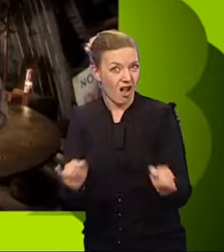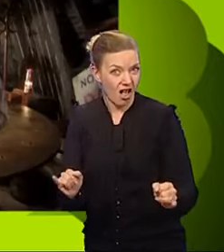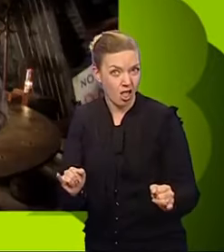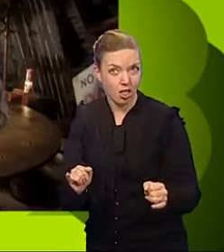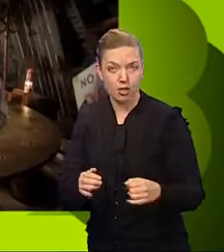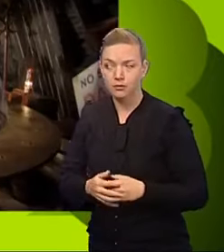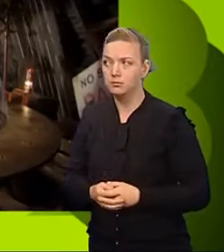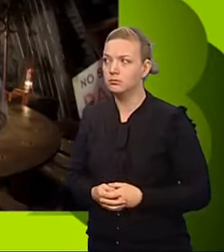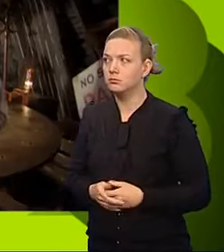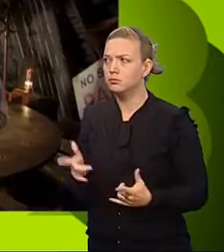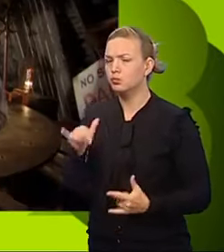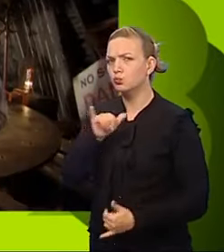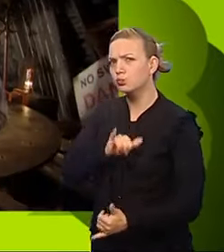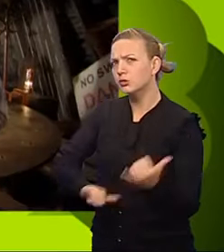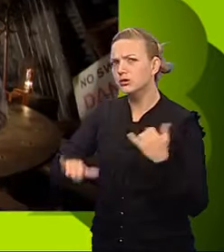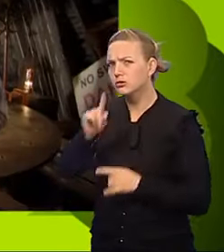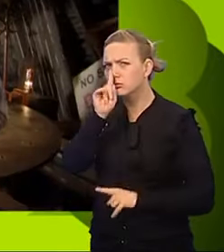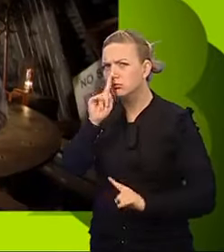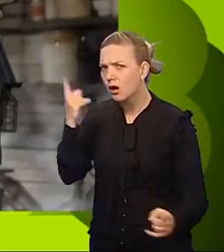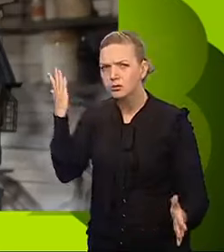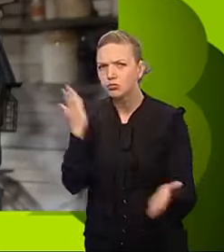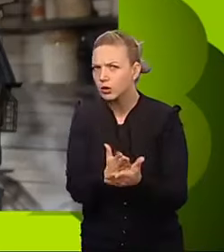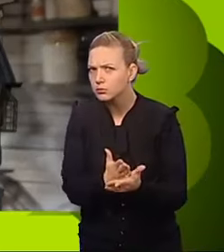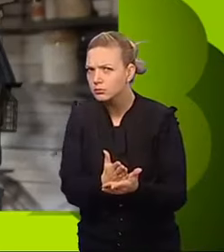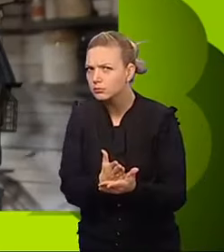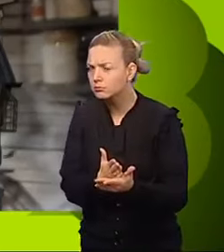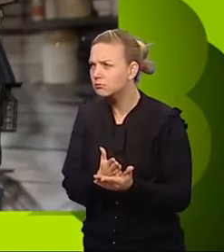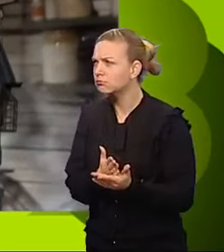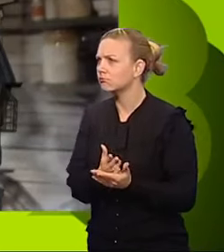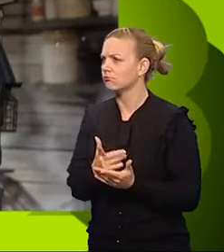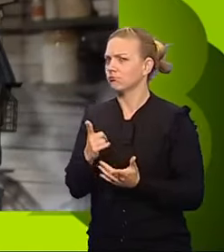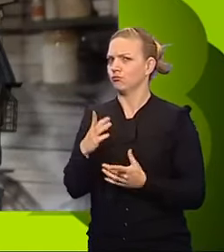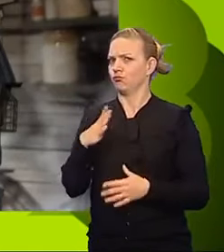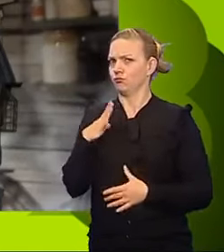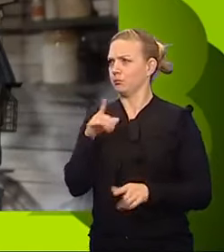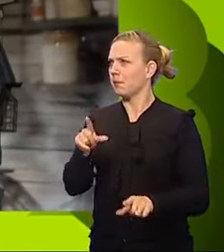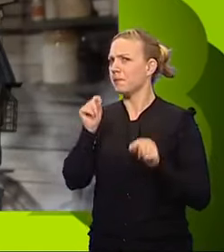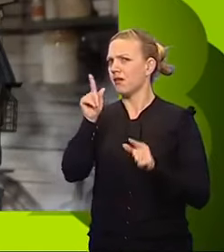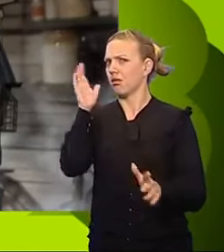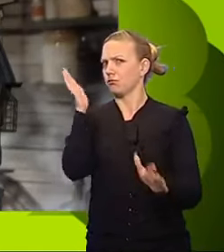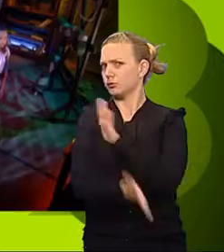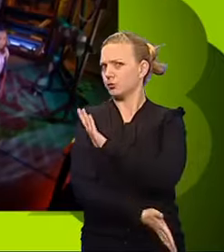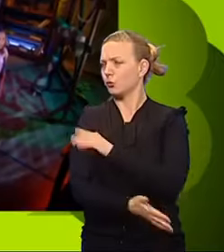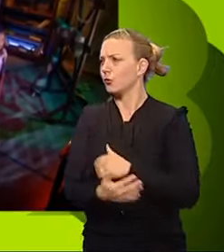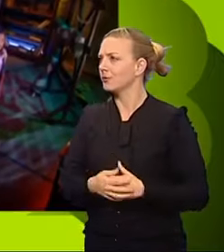Who is the one who can't be trusted? It's time to pick the saboteur!